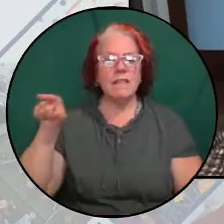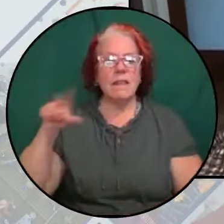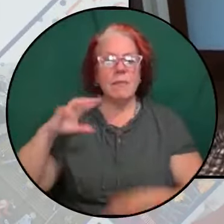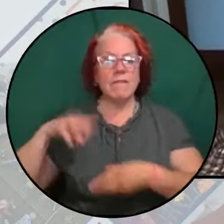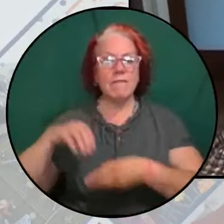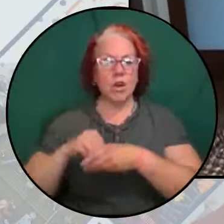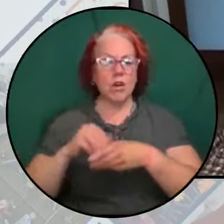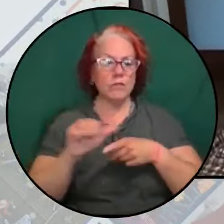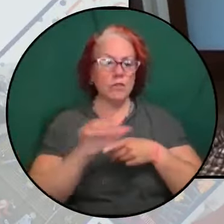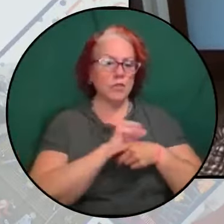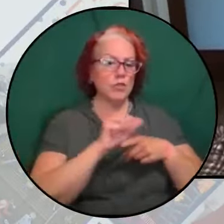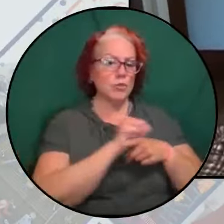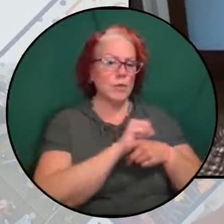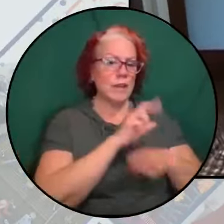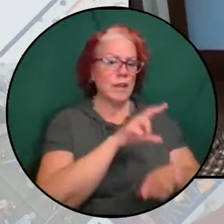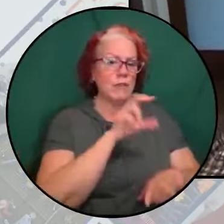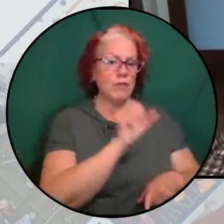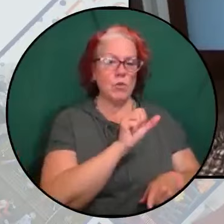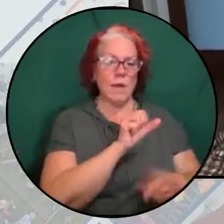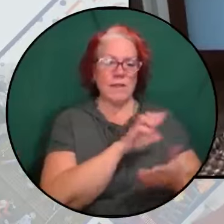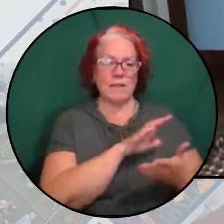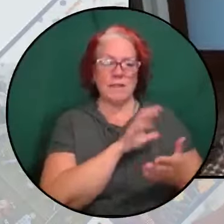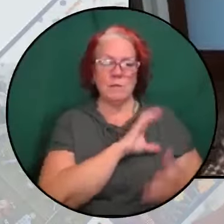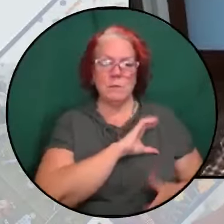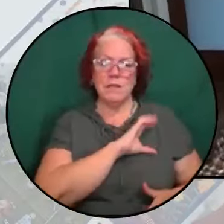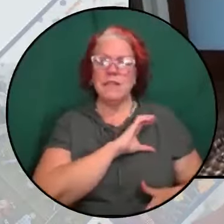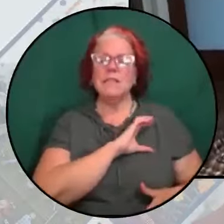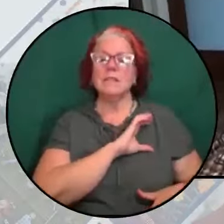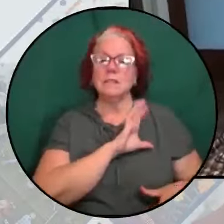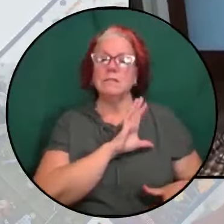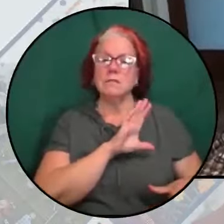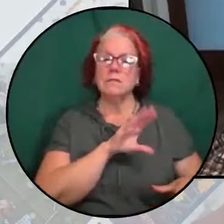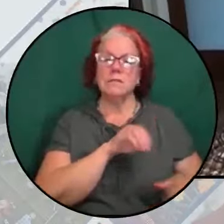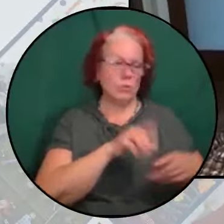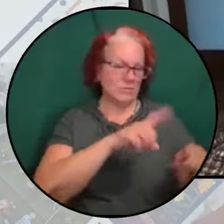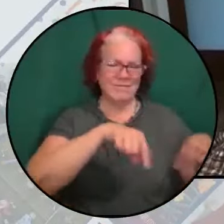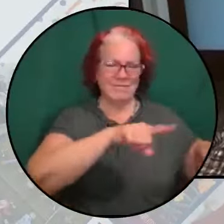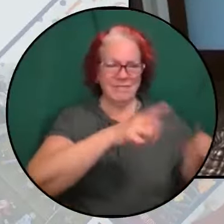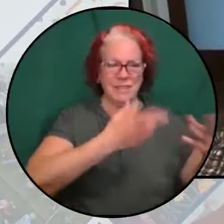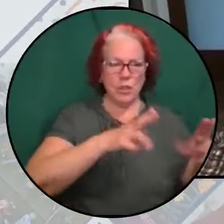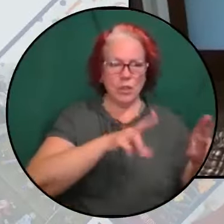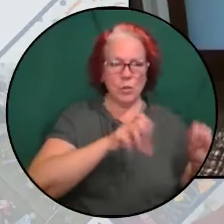all over the country, including campus police, and of course, not only in the U.S.,